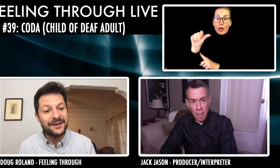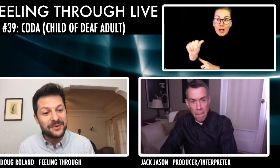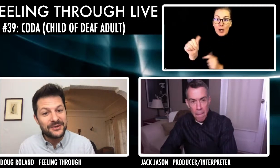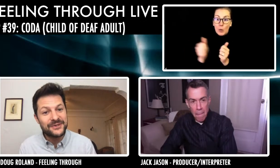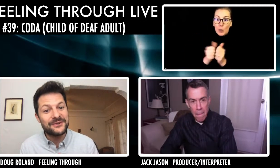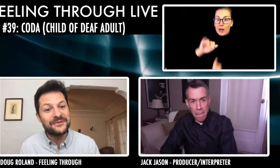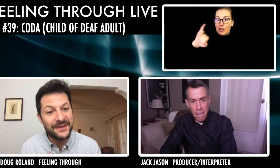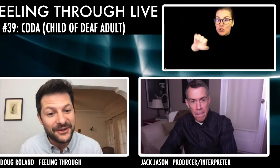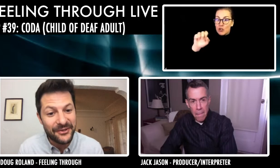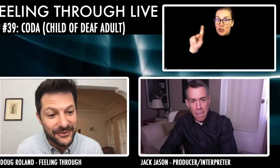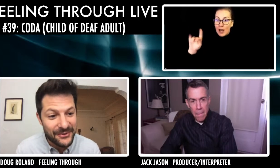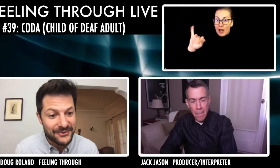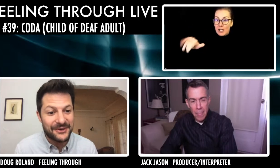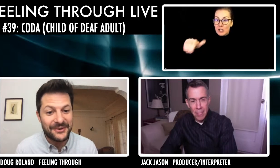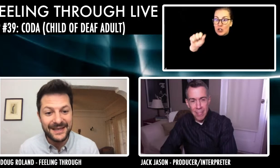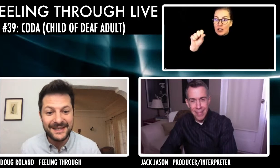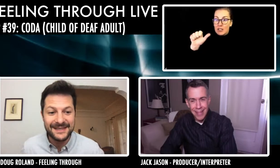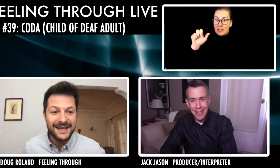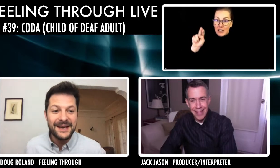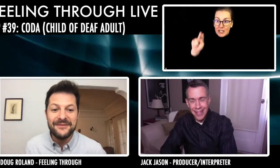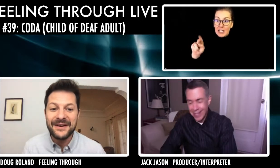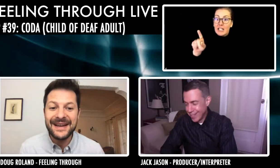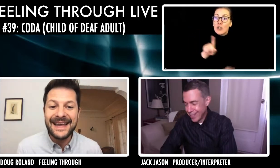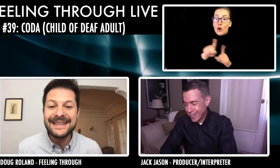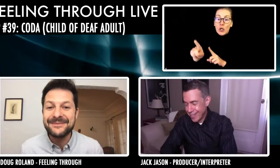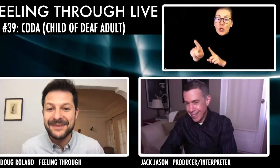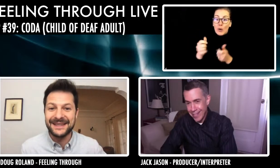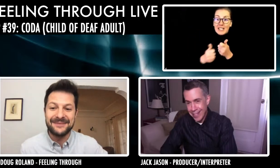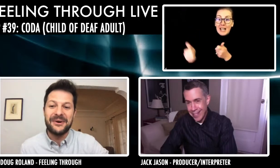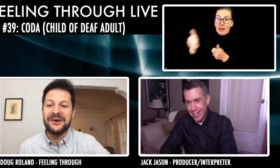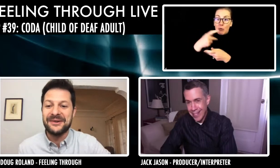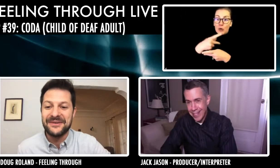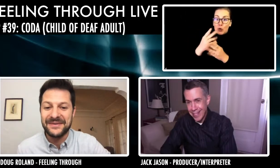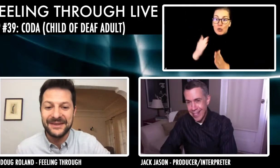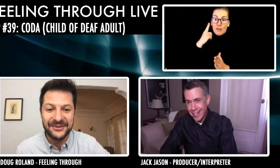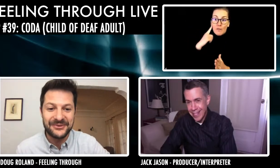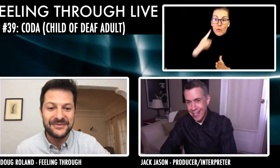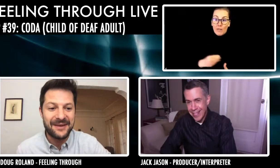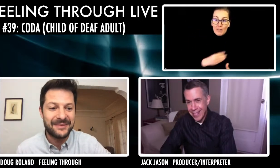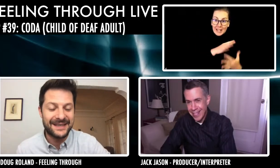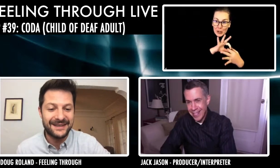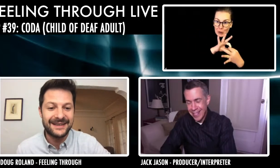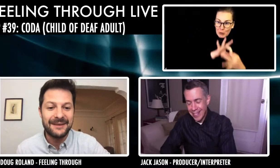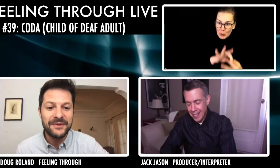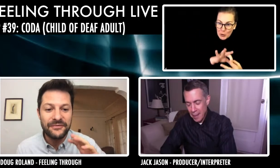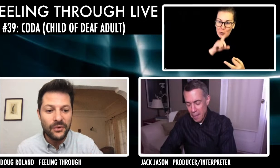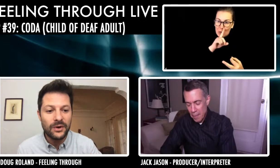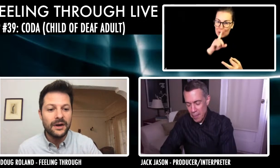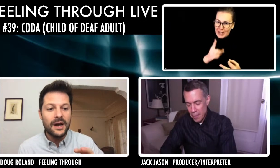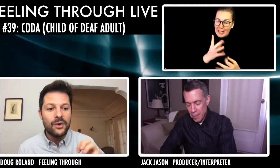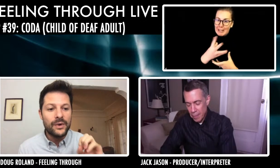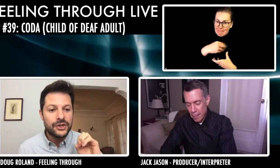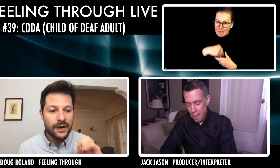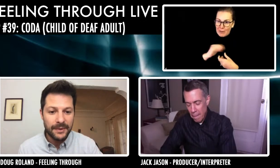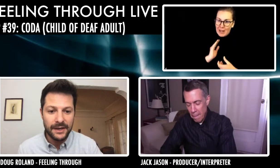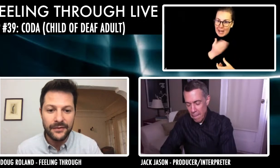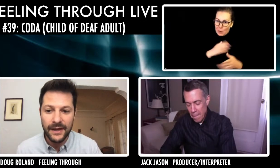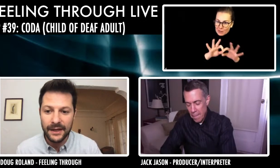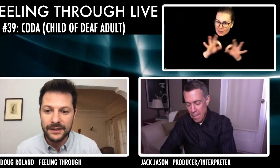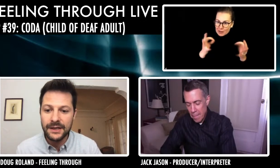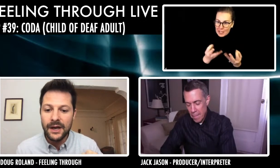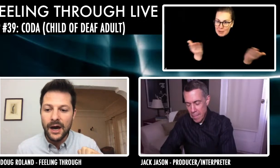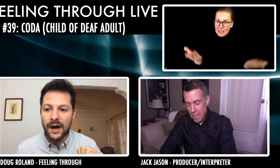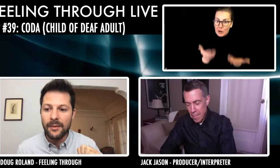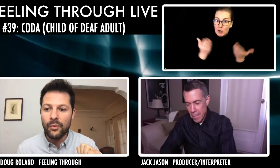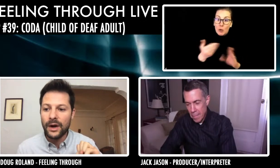an executive producer of Feeling Through. So he is very intimately part of the Feeling Through family here. And before we jump into